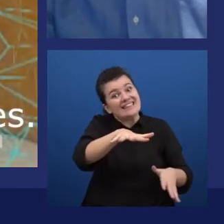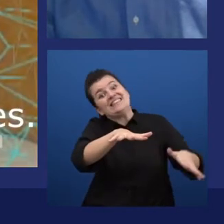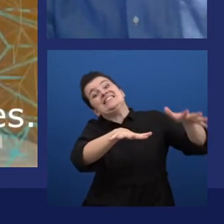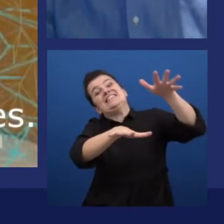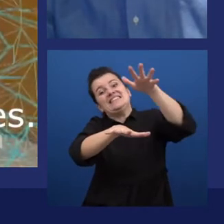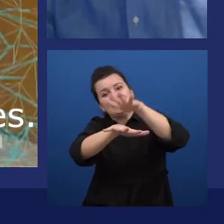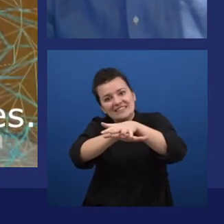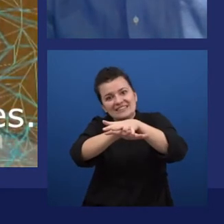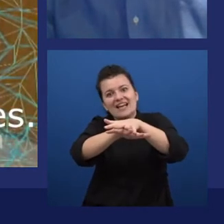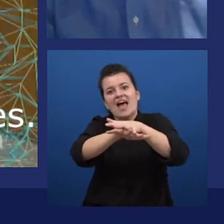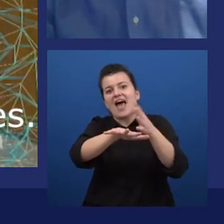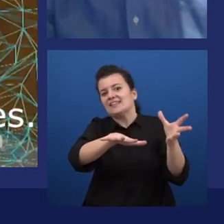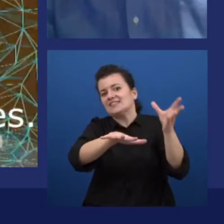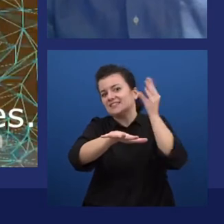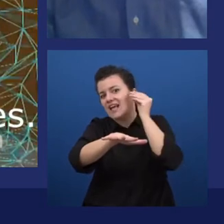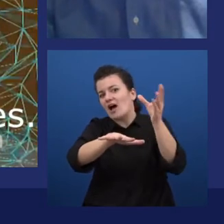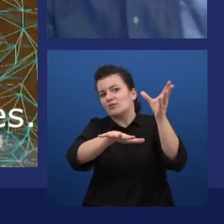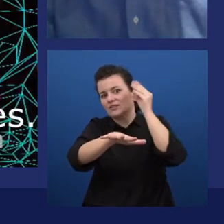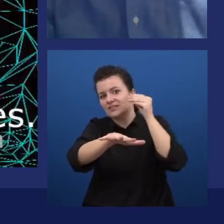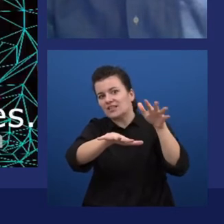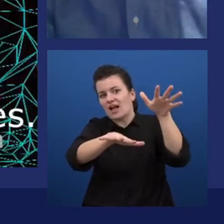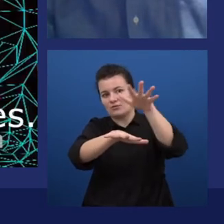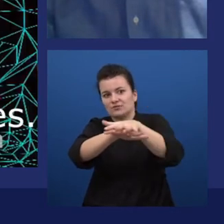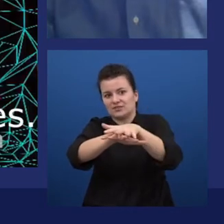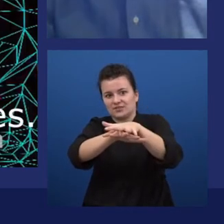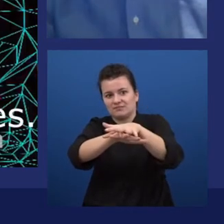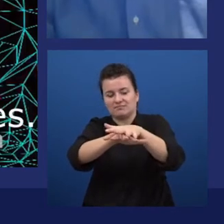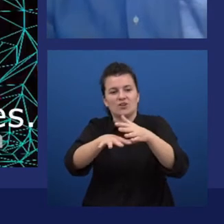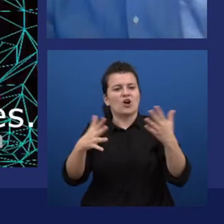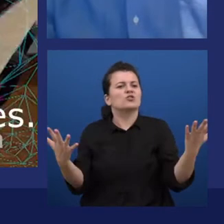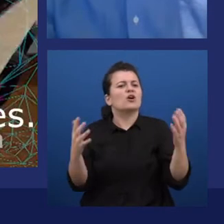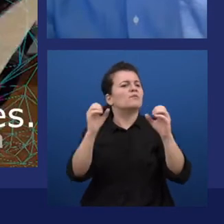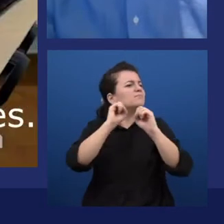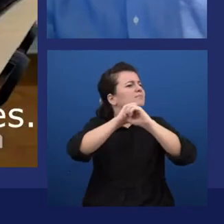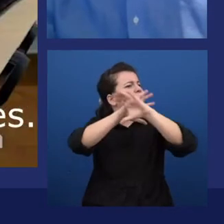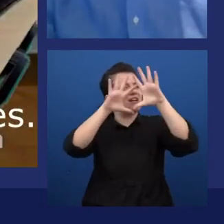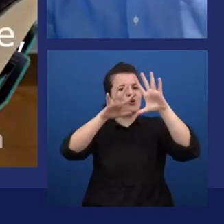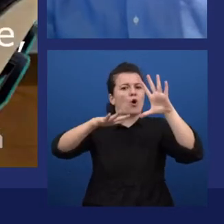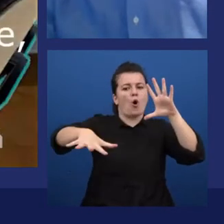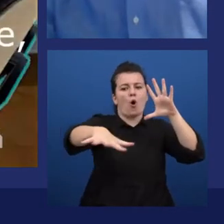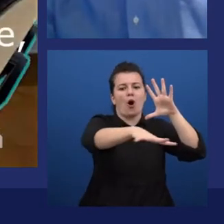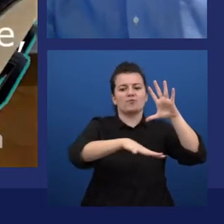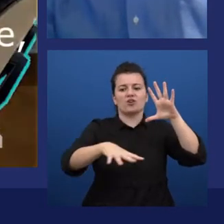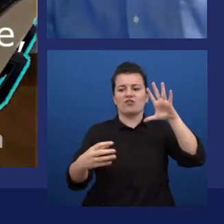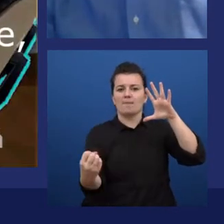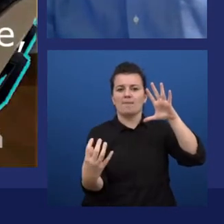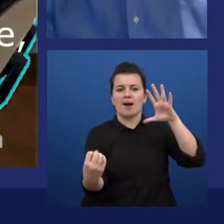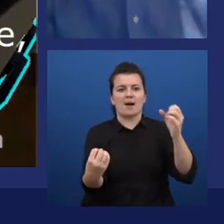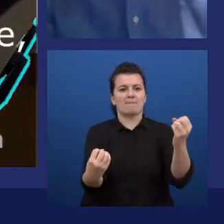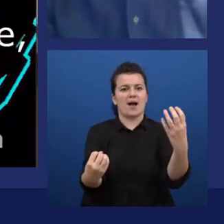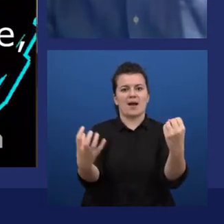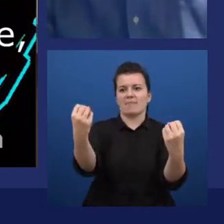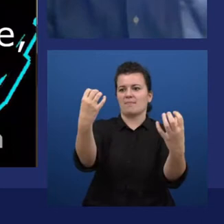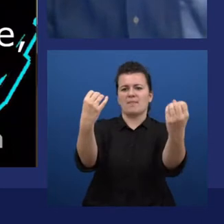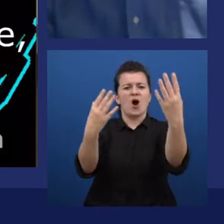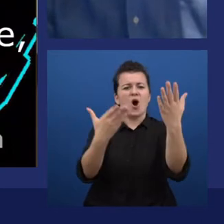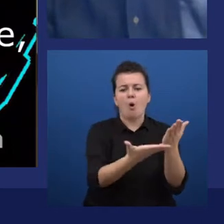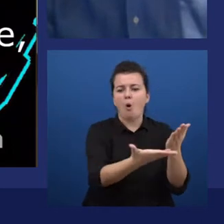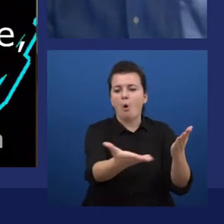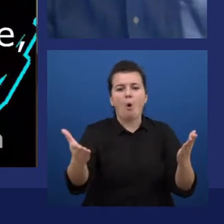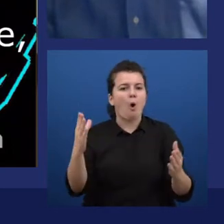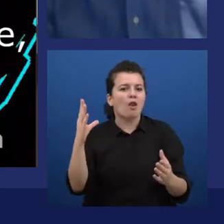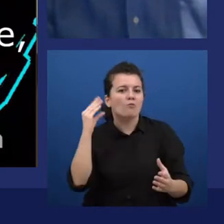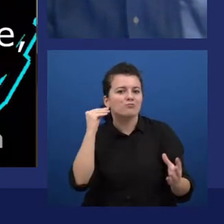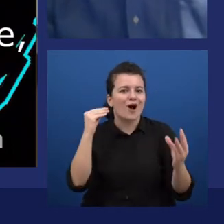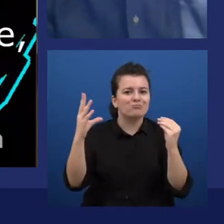Imagine you are in a world where all the objects around you have voices. When you first walk into a new space, you can simply